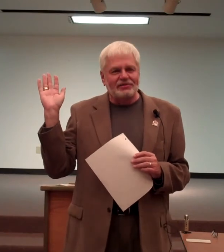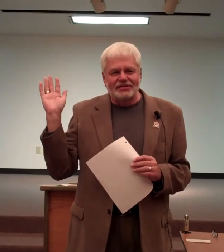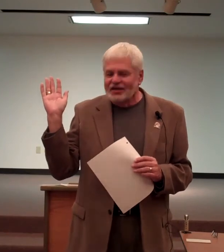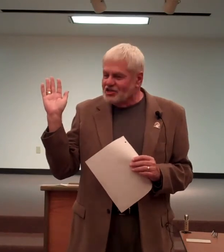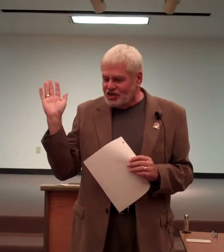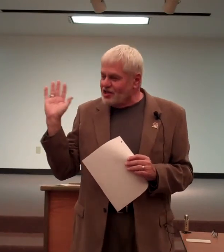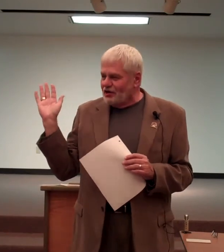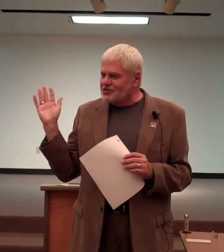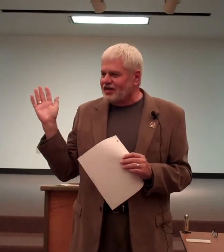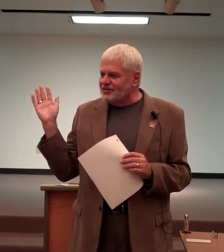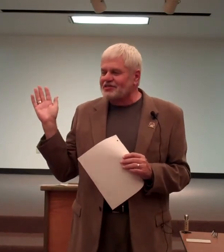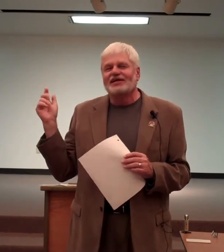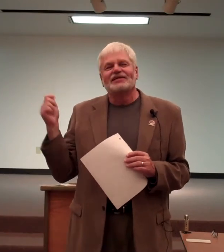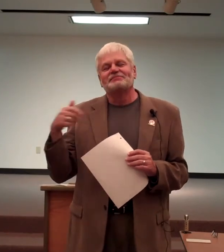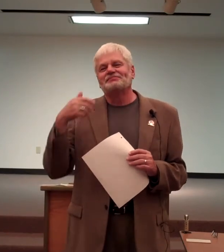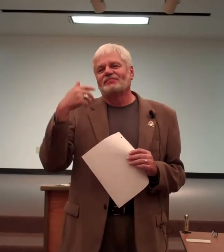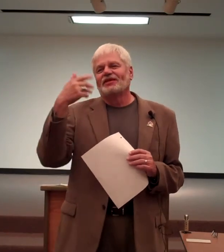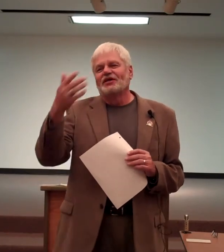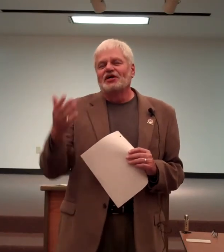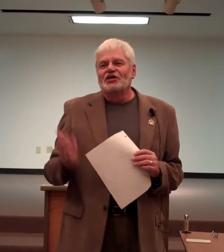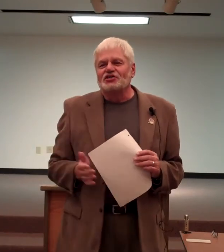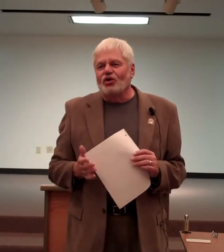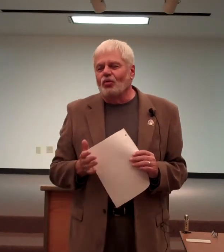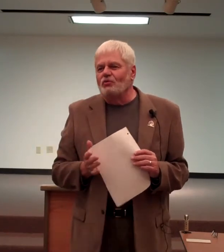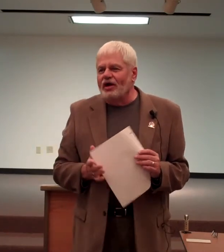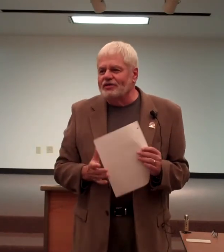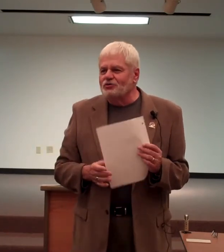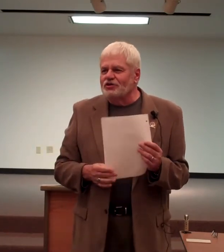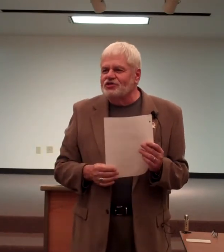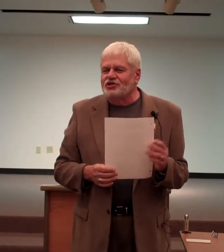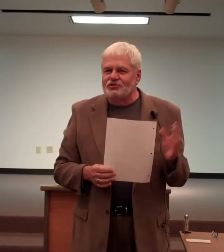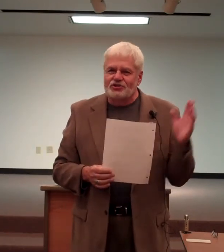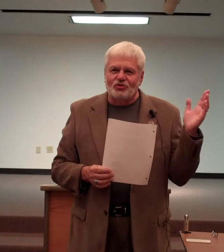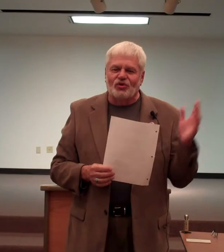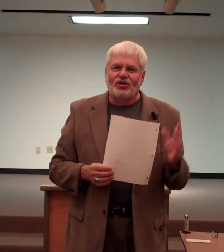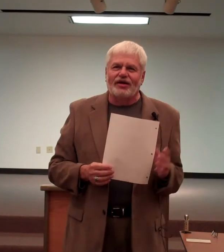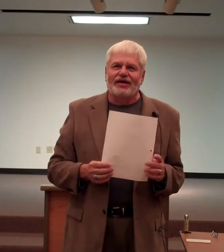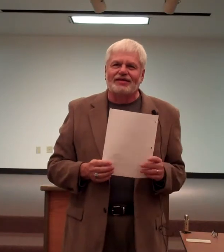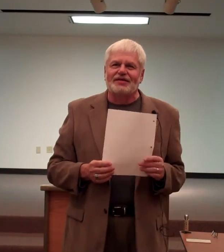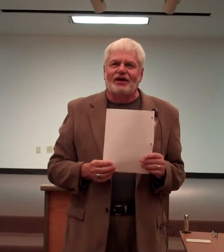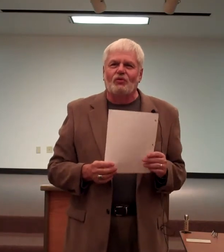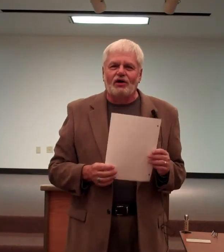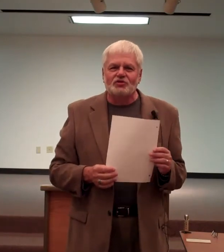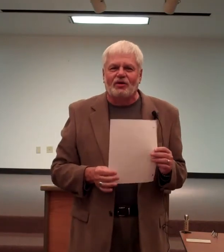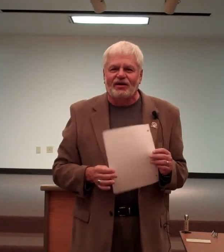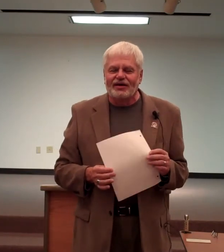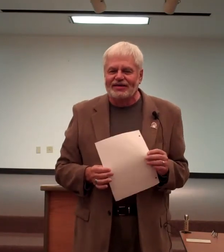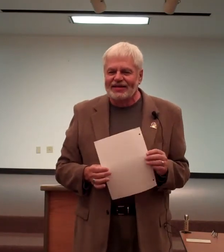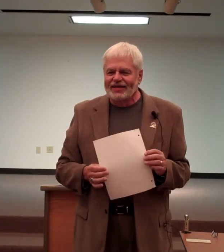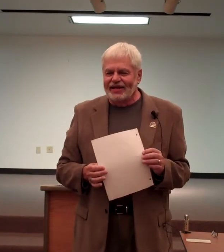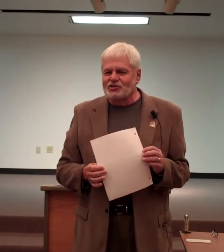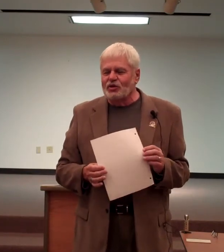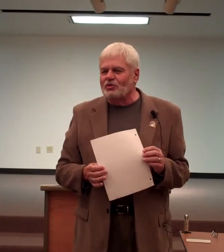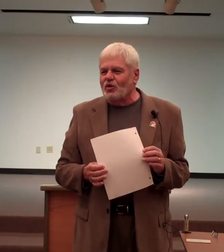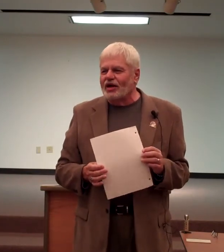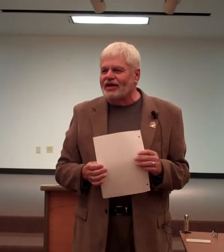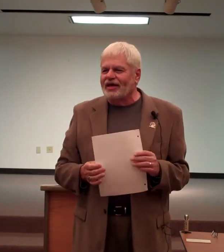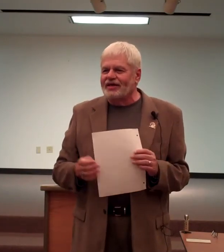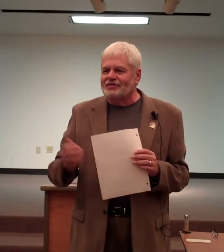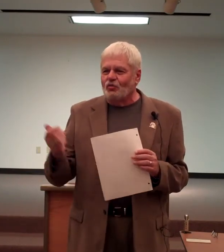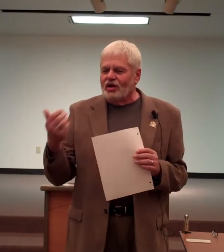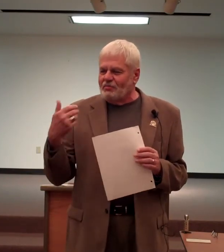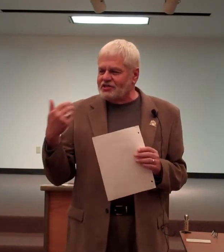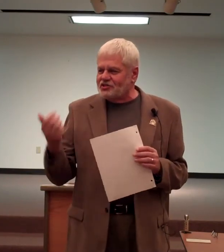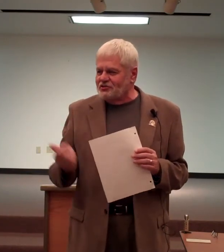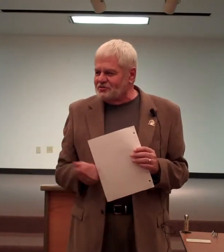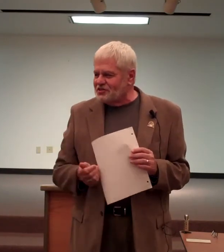now, well, she knows this. So we went into a shoe store in Wellsburg, and as we were walking